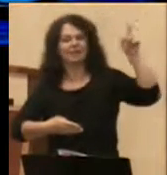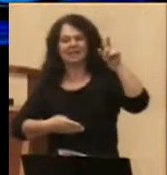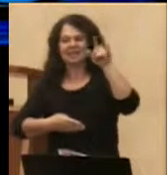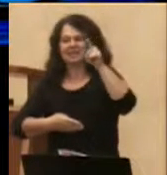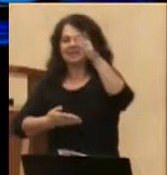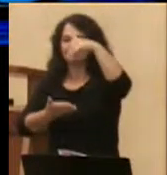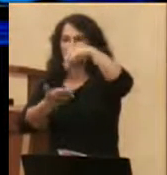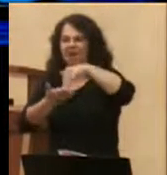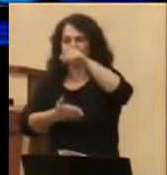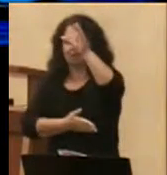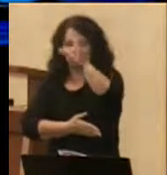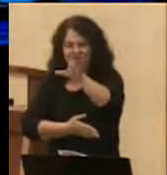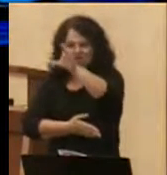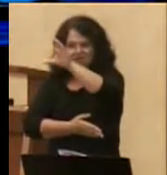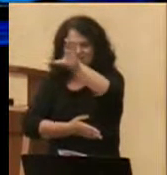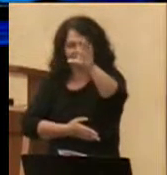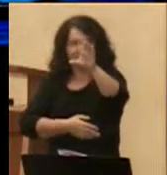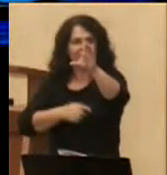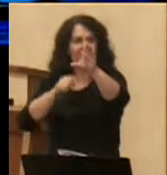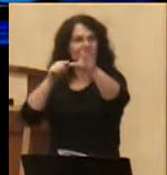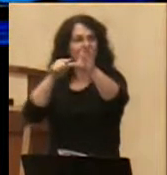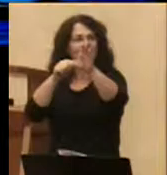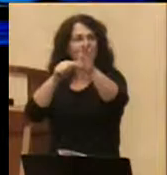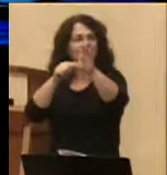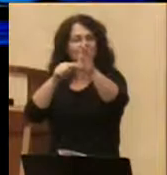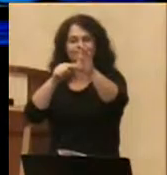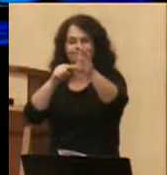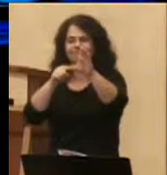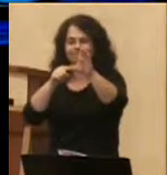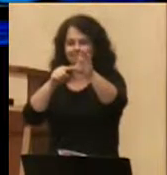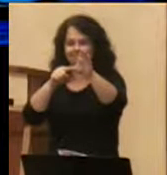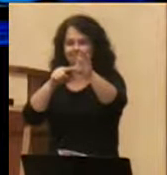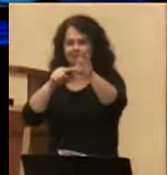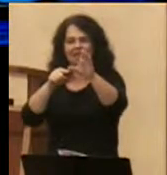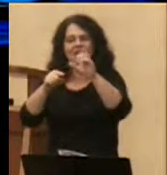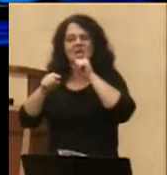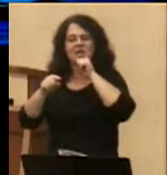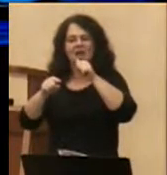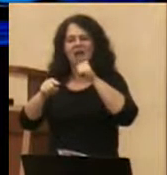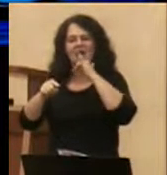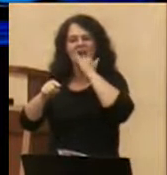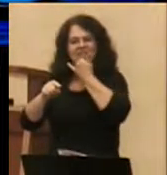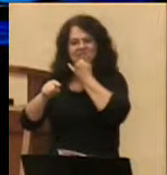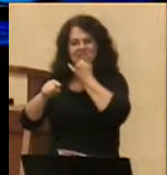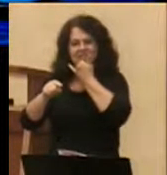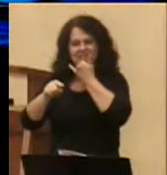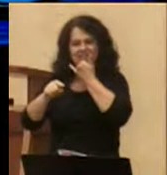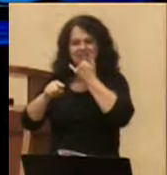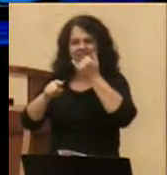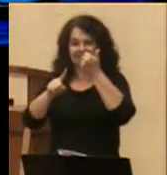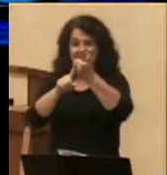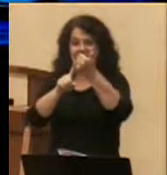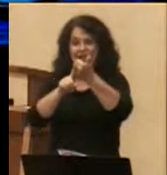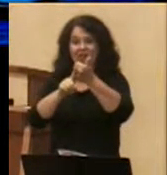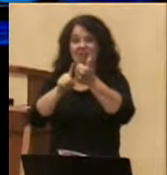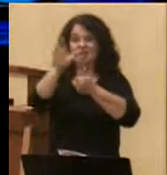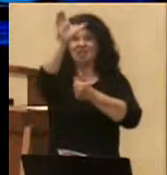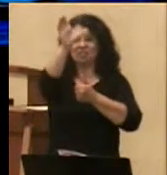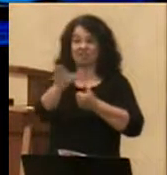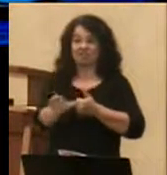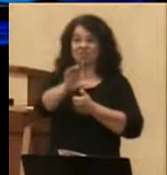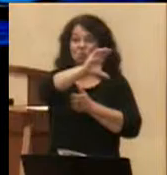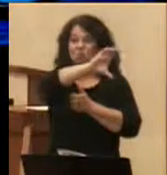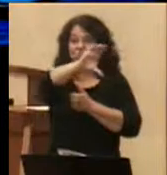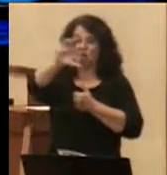by the stained glass panels. It is no accident that it is the cross that